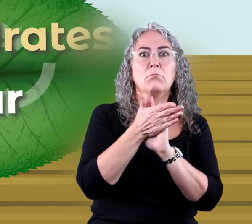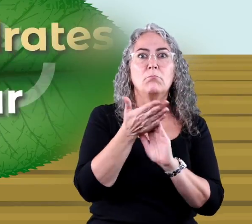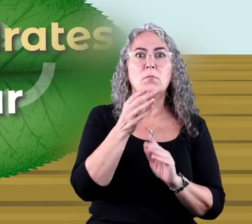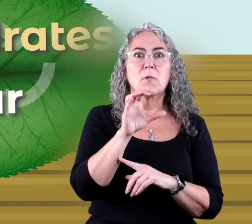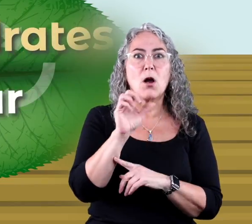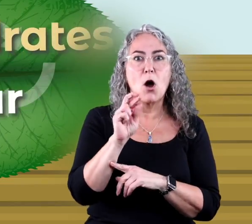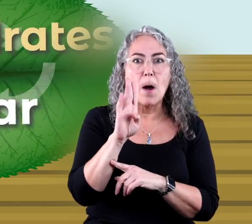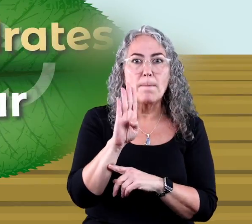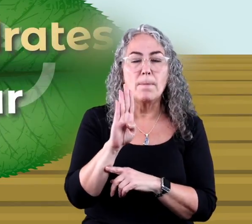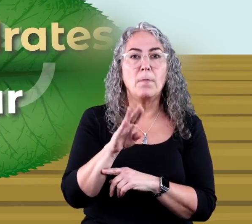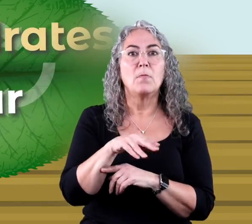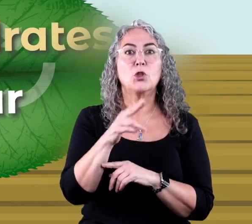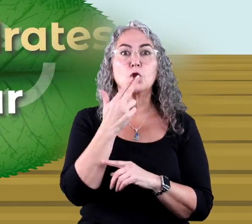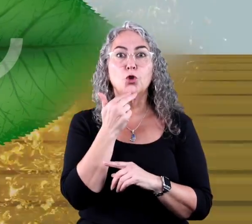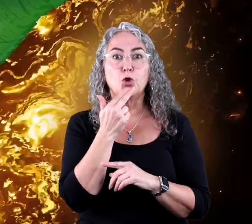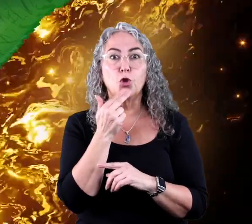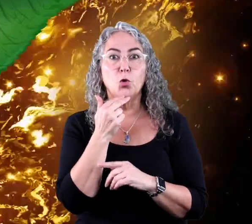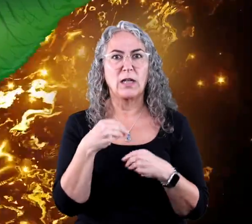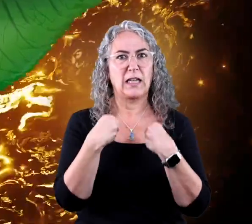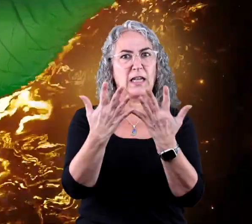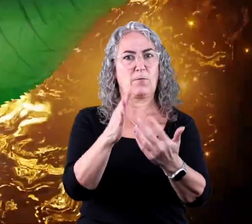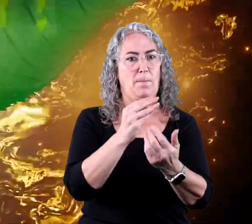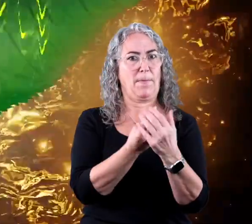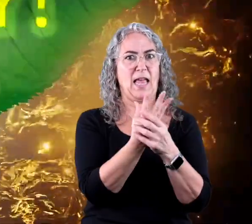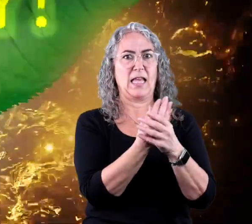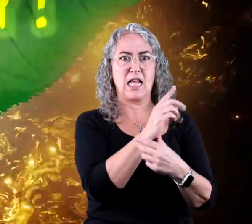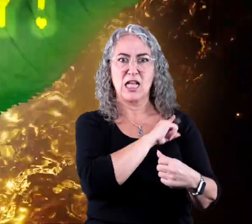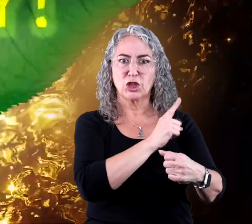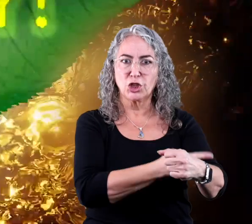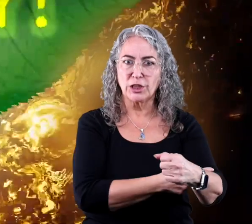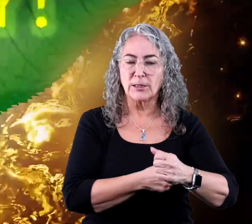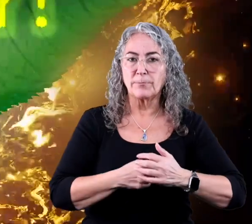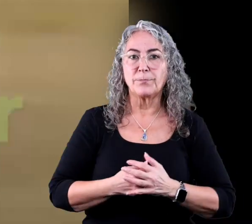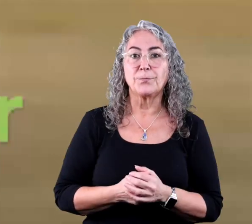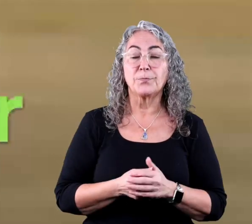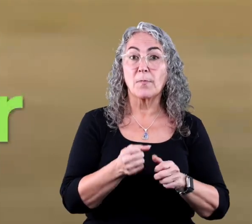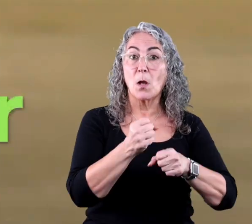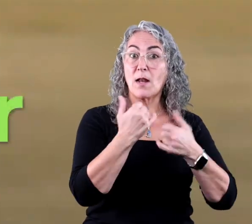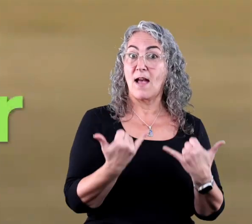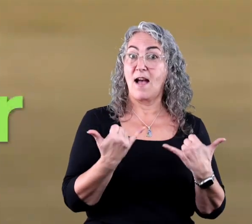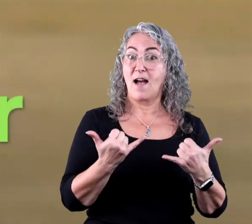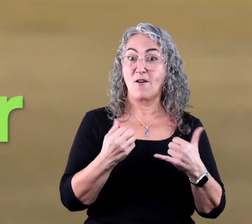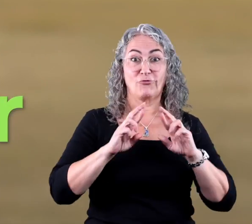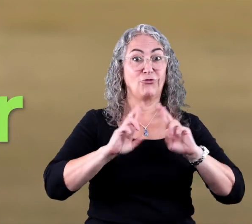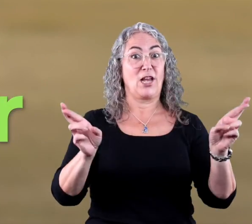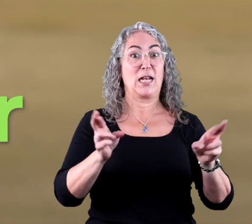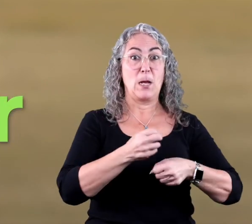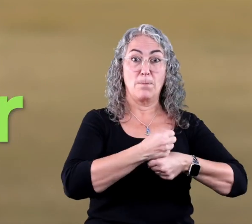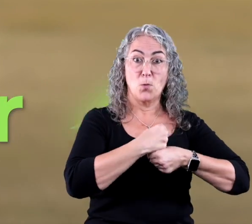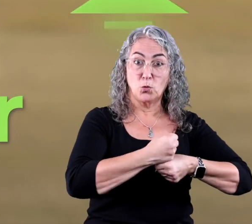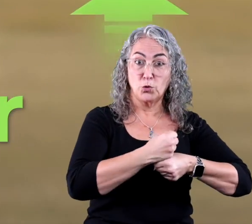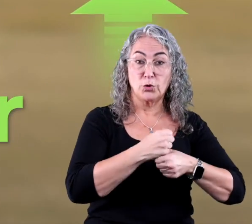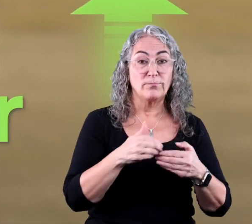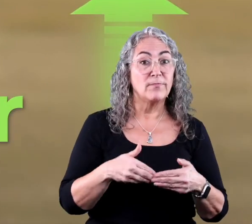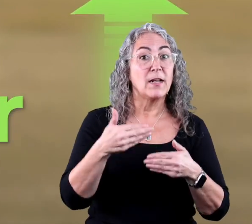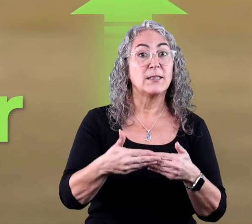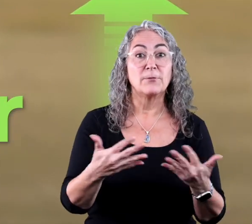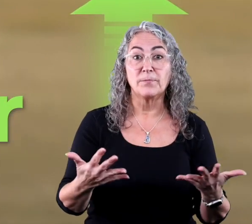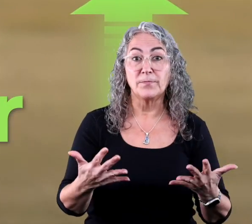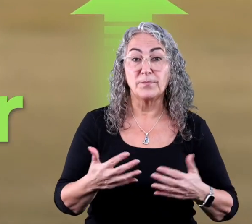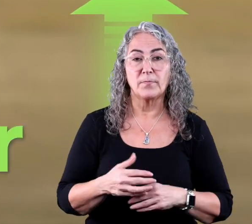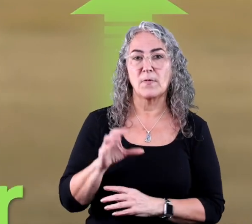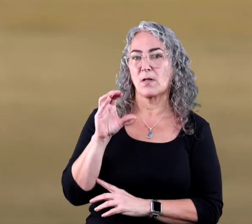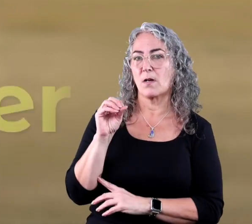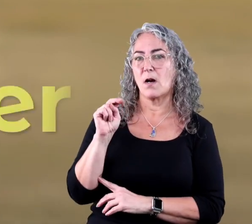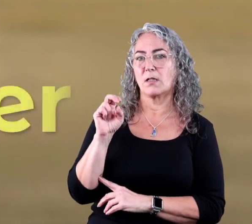carbohydrates or sugar, which gives the plant energy. That energy is now ready for the next stop on the